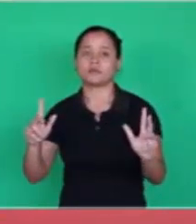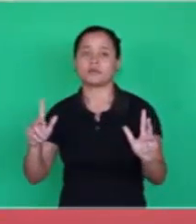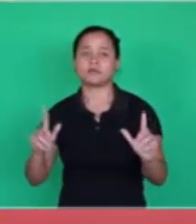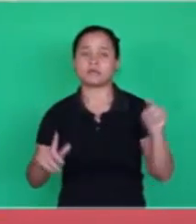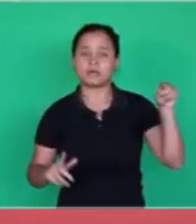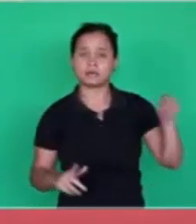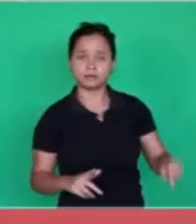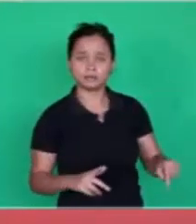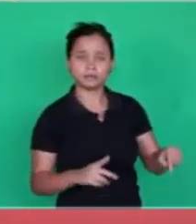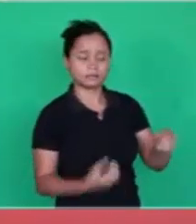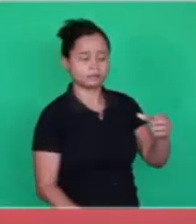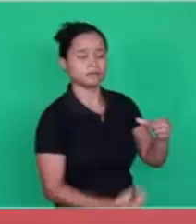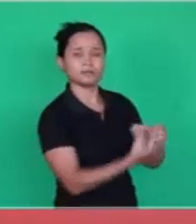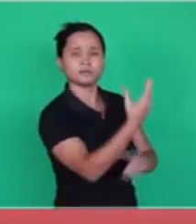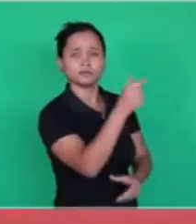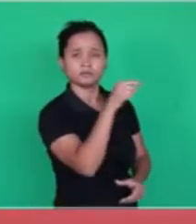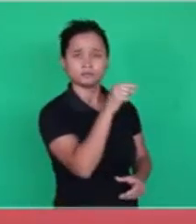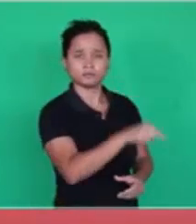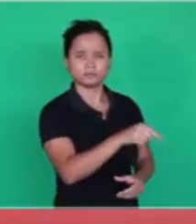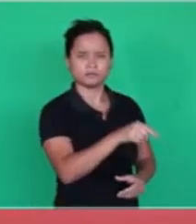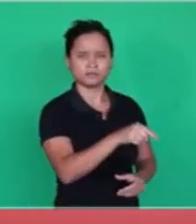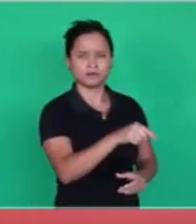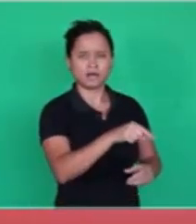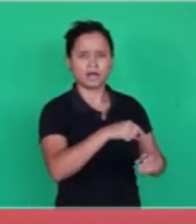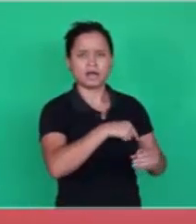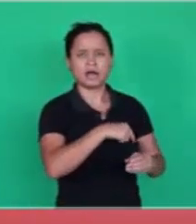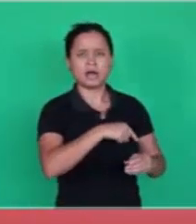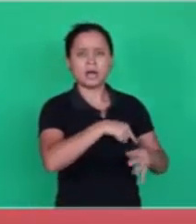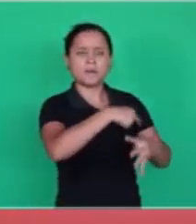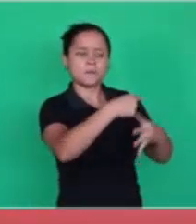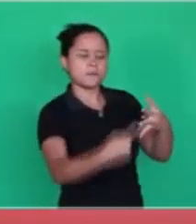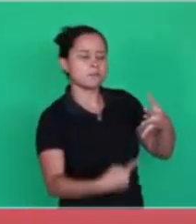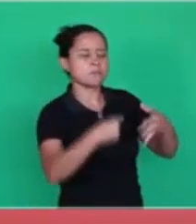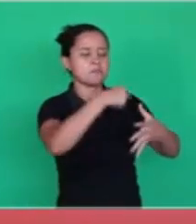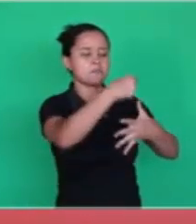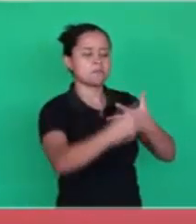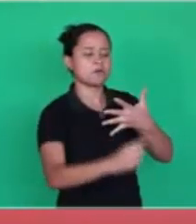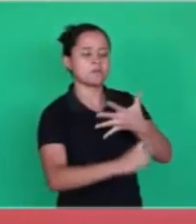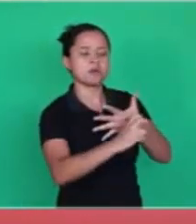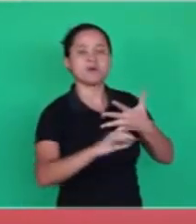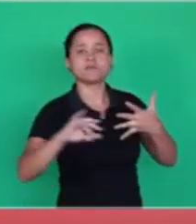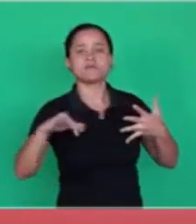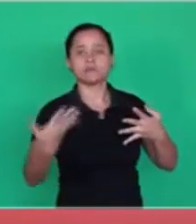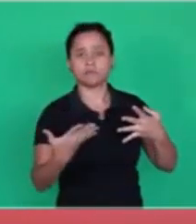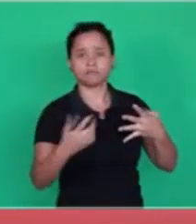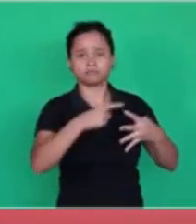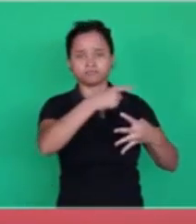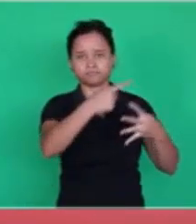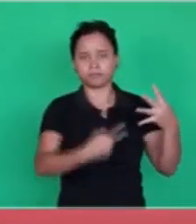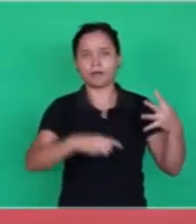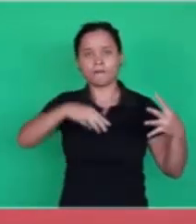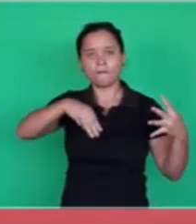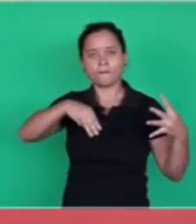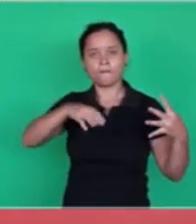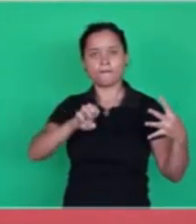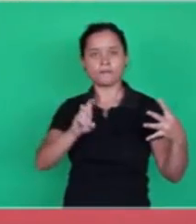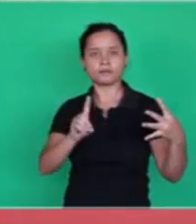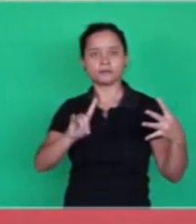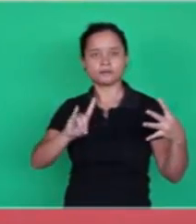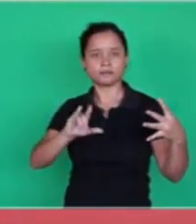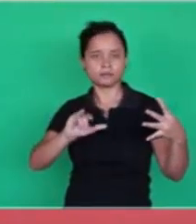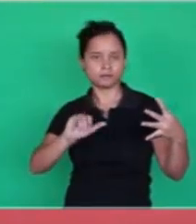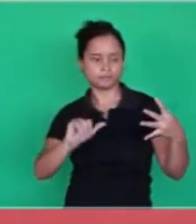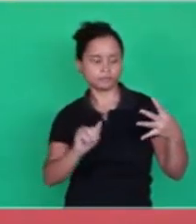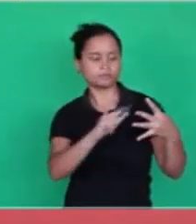one universe. The universe of the creative work is in which dimension? The fourth or the fifth? The fourth dimension. We're